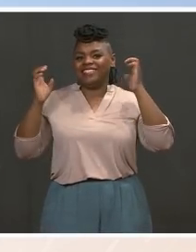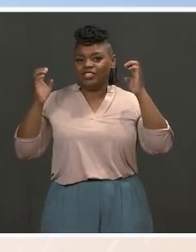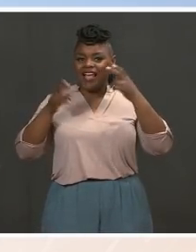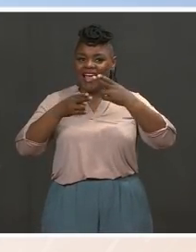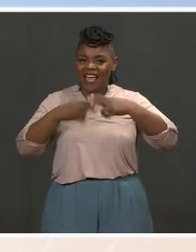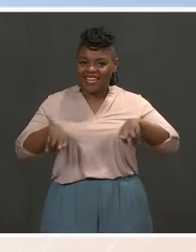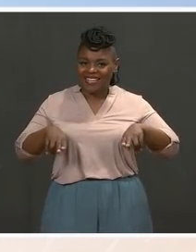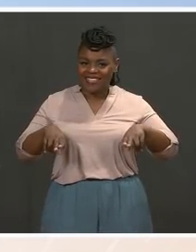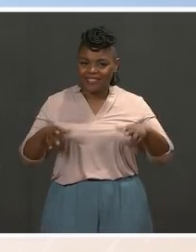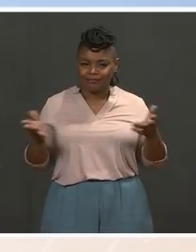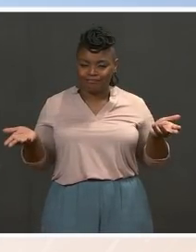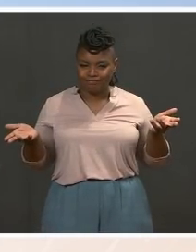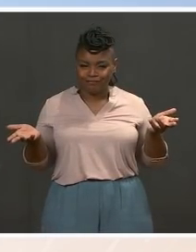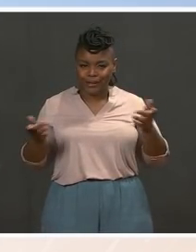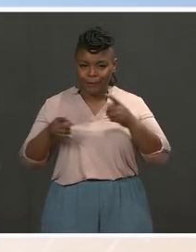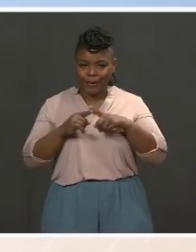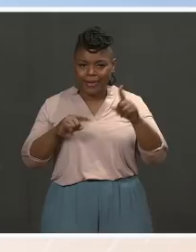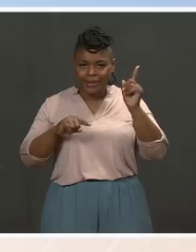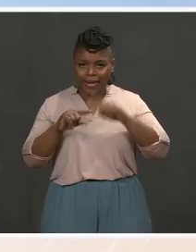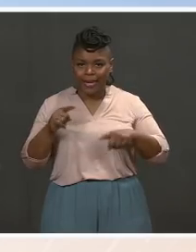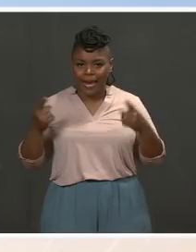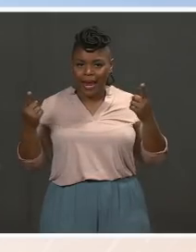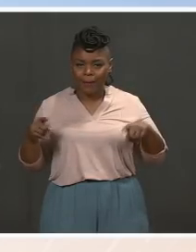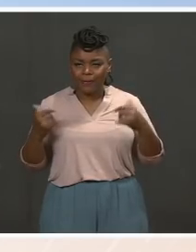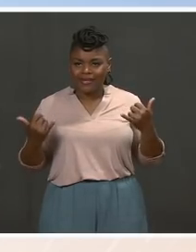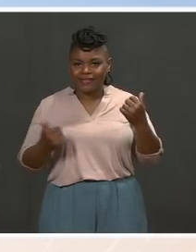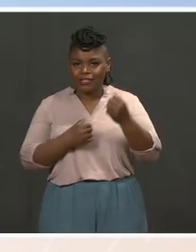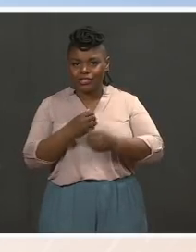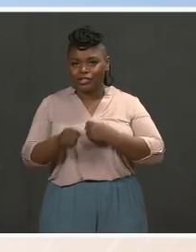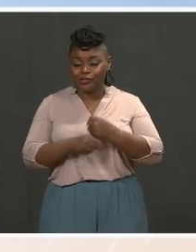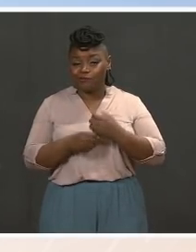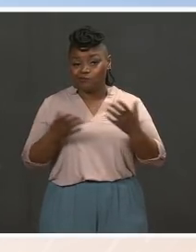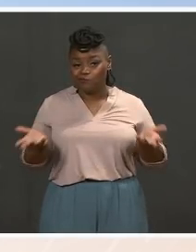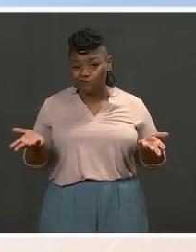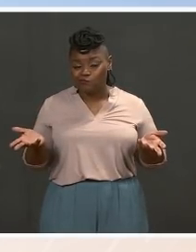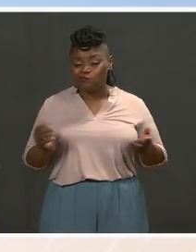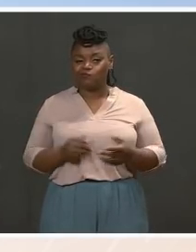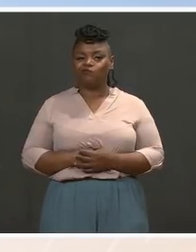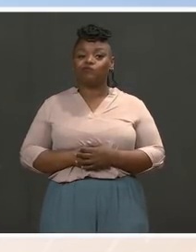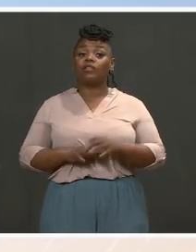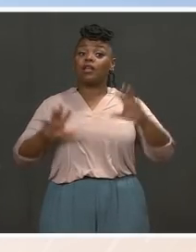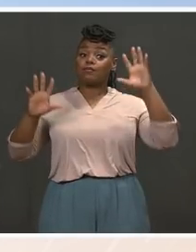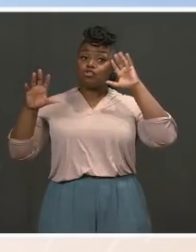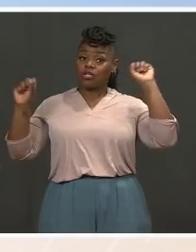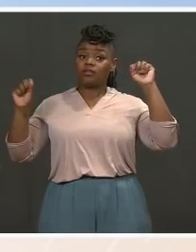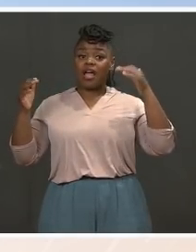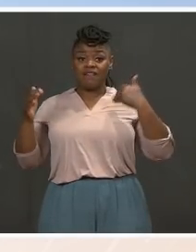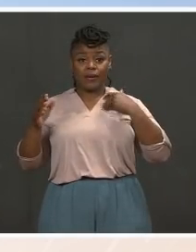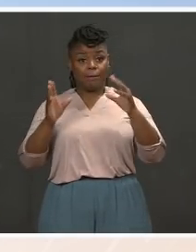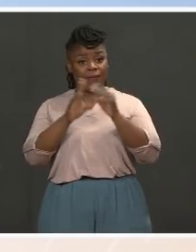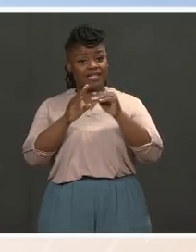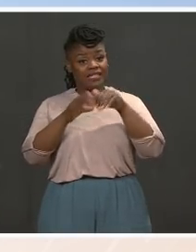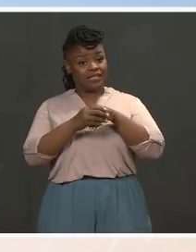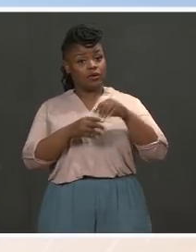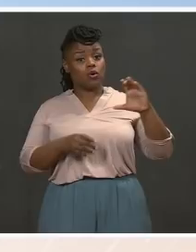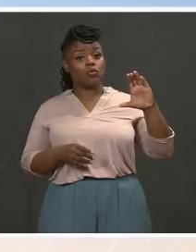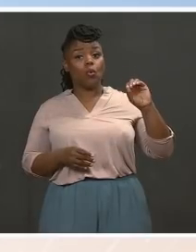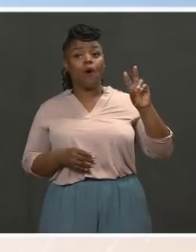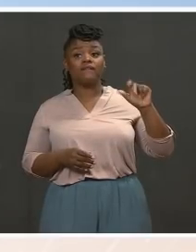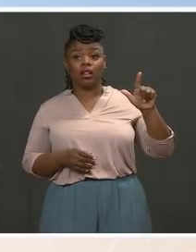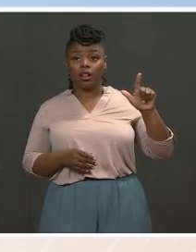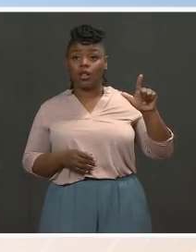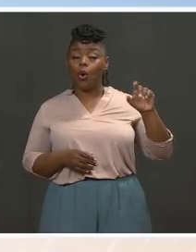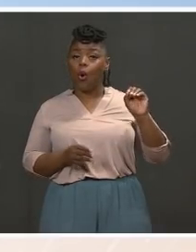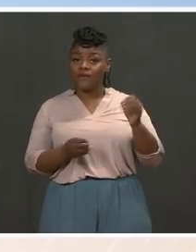vital meetings than that. He's had a number of meetings, bipartisan meetings in the Oval Office. He will continue to do those. Those have often been constructed with